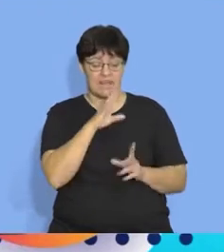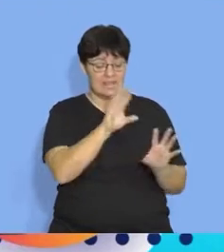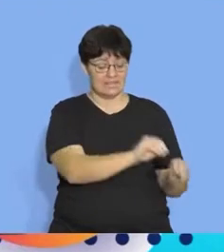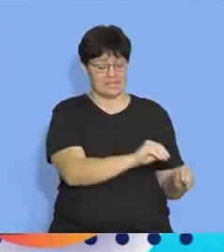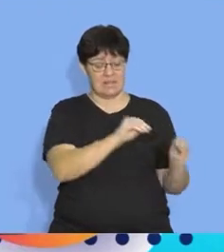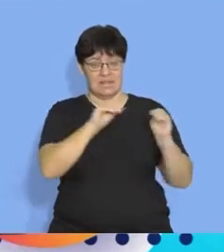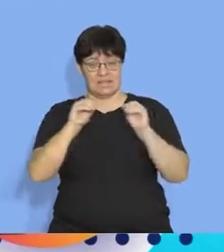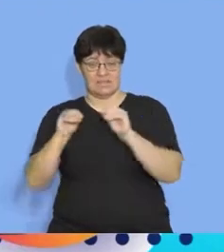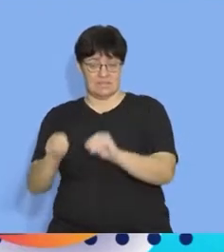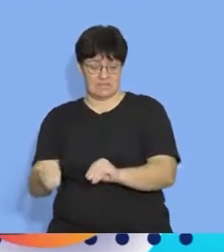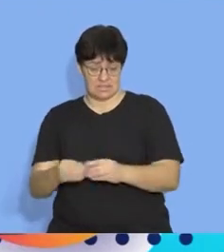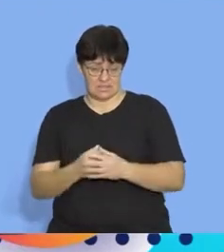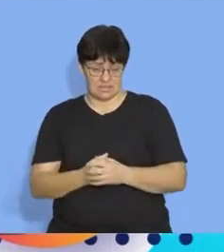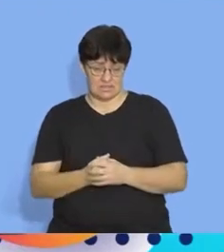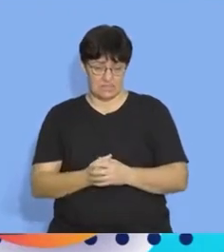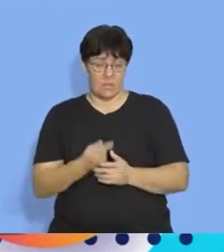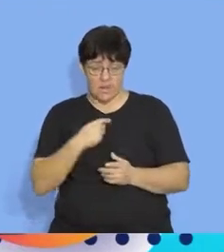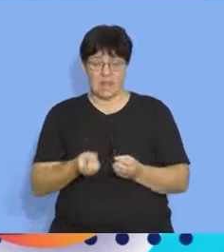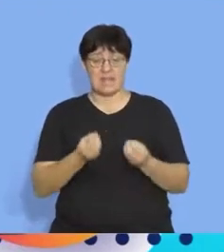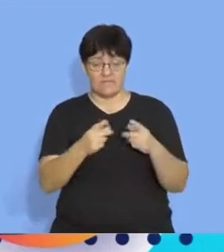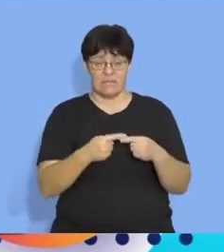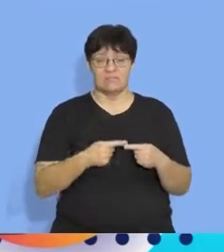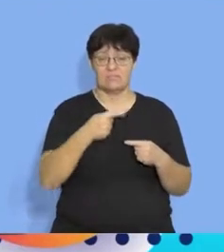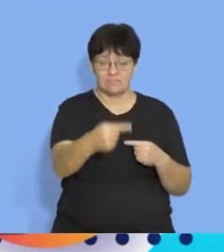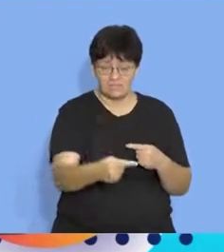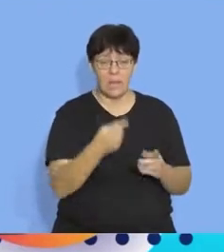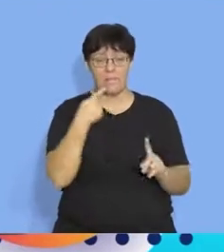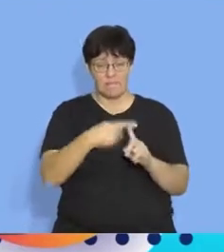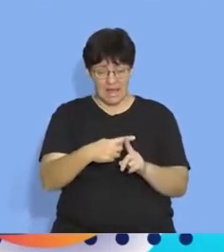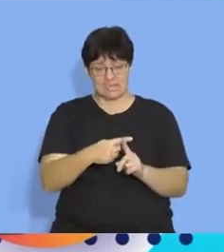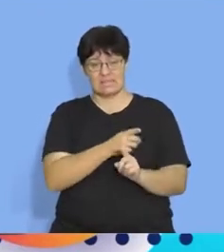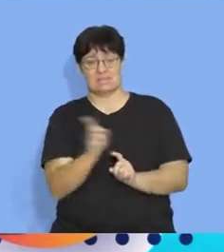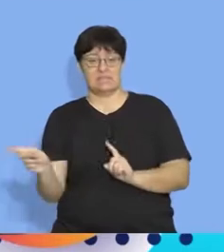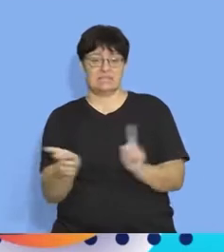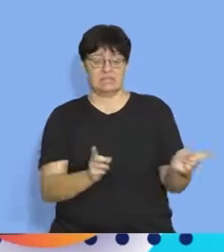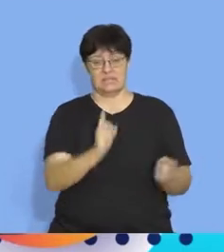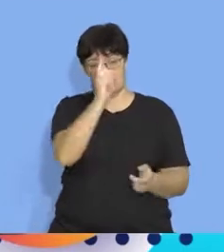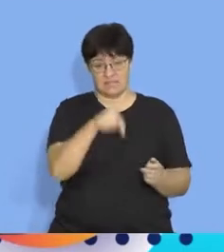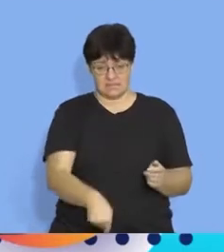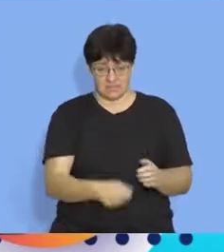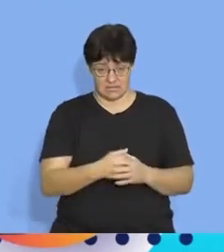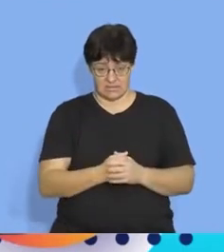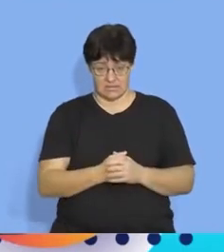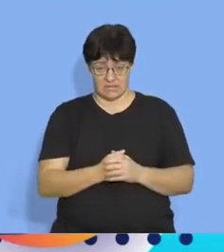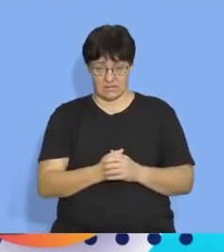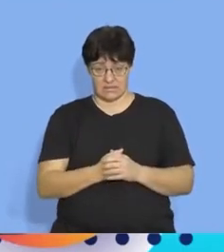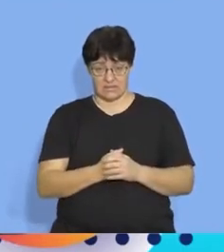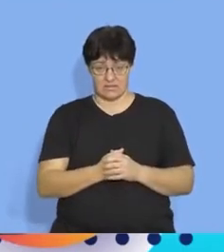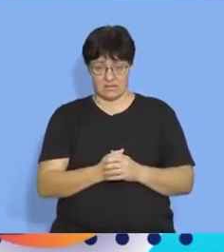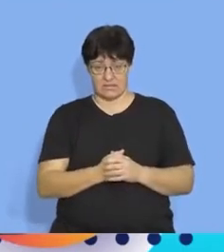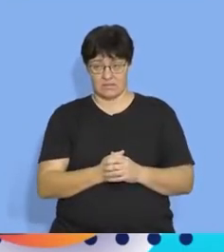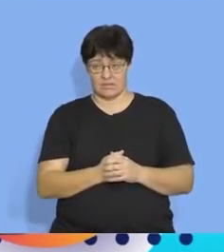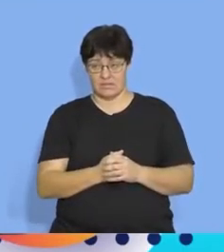because i'm giving you a distance and a direction but the